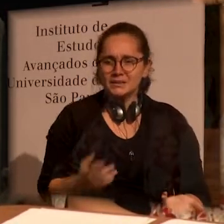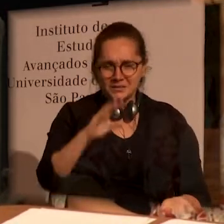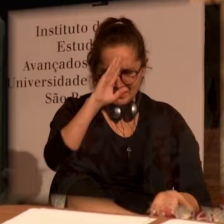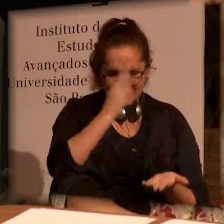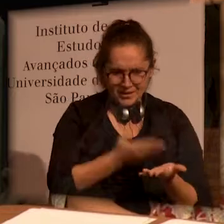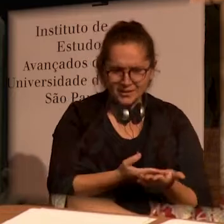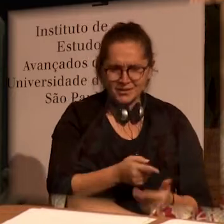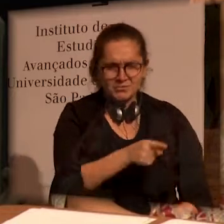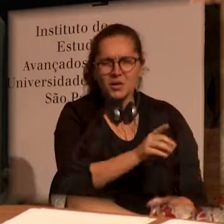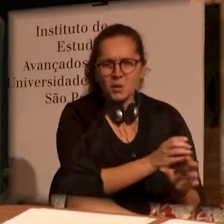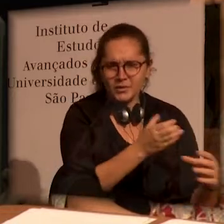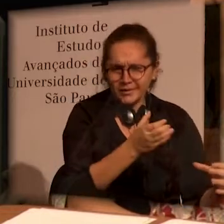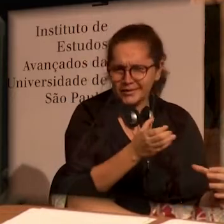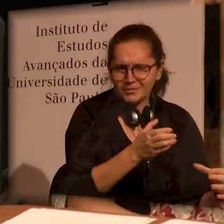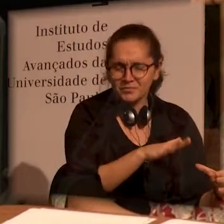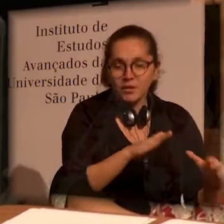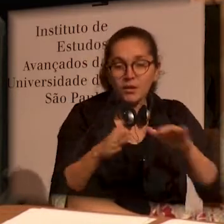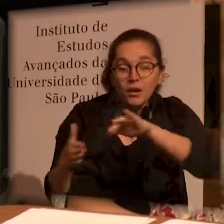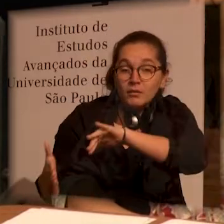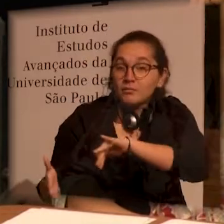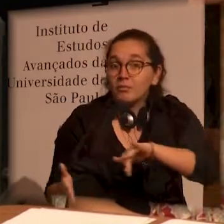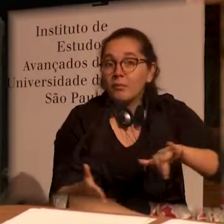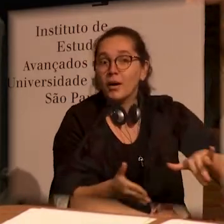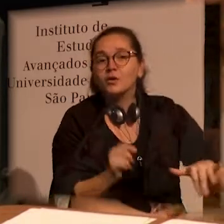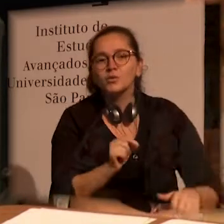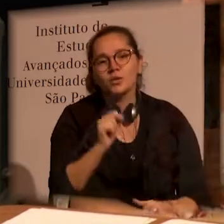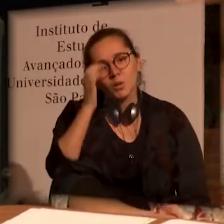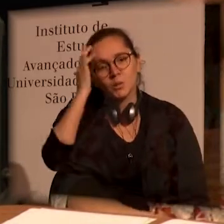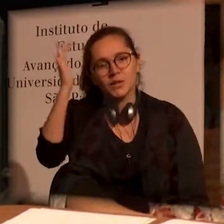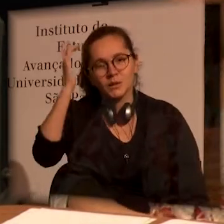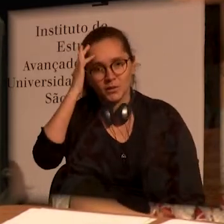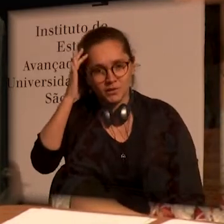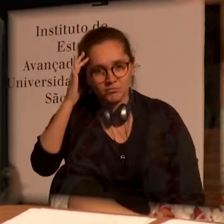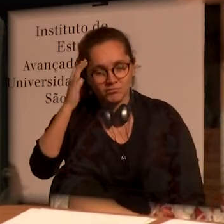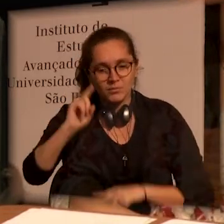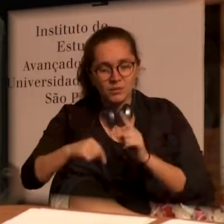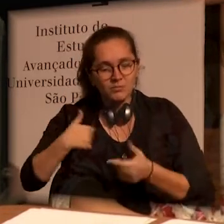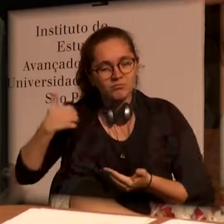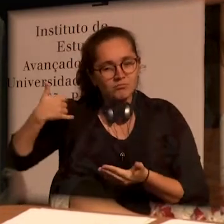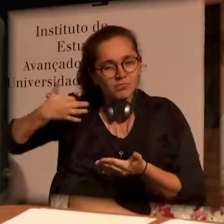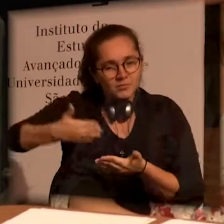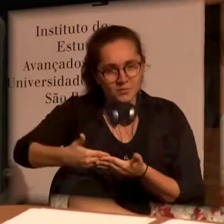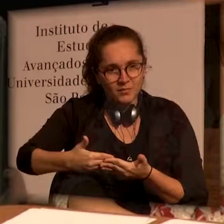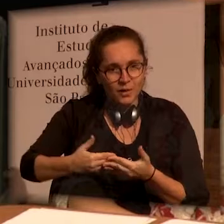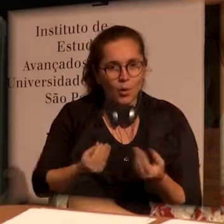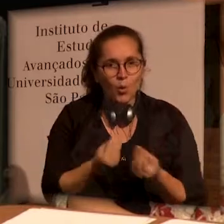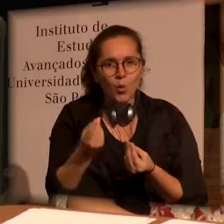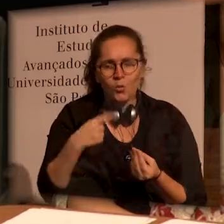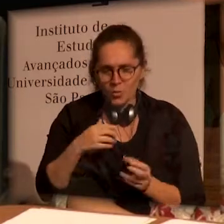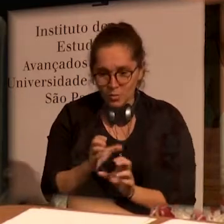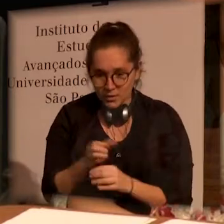are sciences because it's part of a presumption or an assumption.